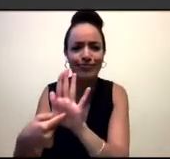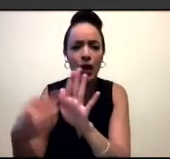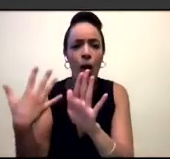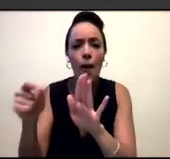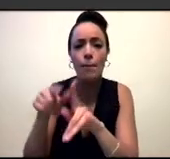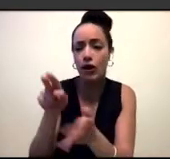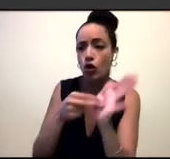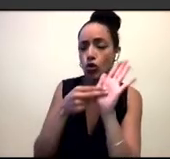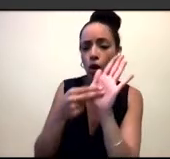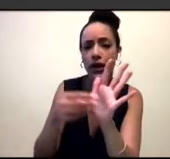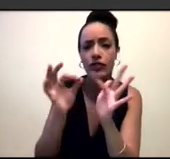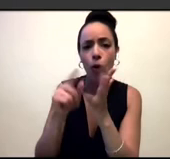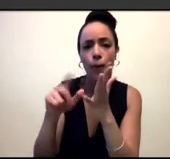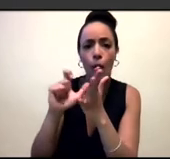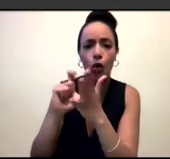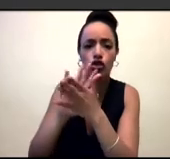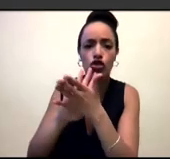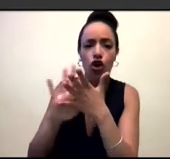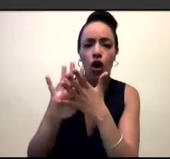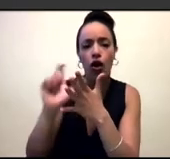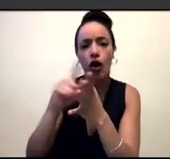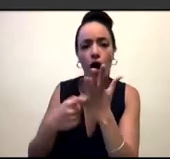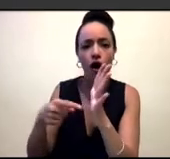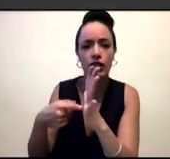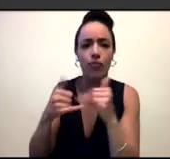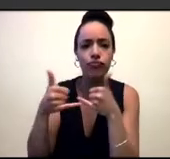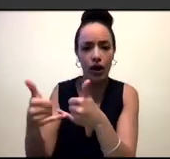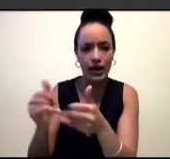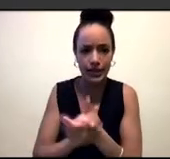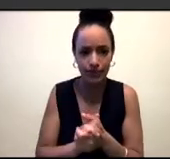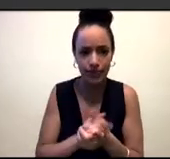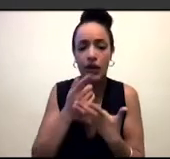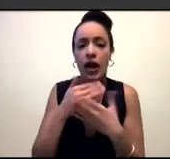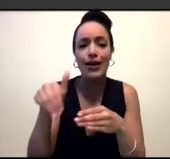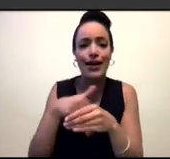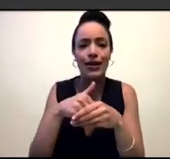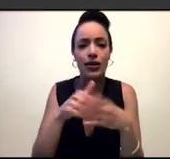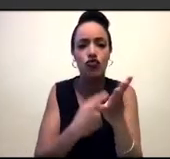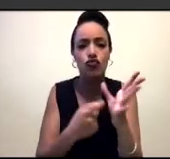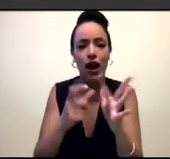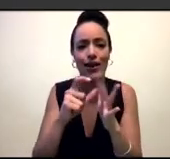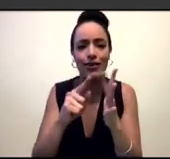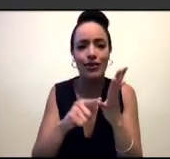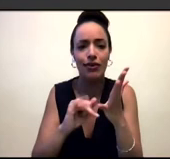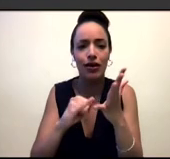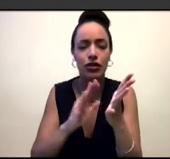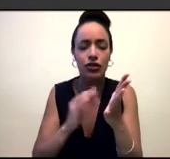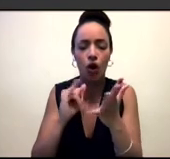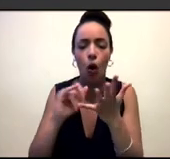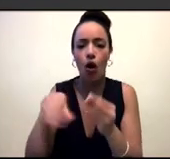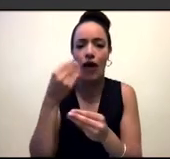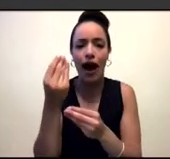and the Best of the Net. He is a member of the Radius of Arab American Writers and a Periplus Collective Mentor.